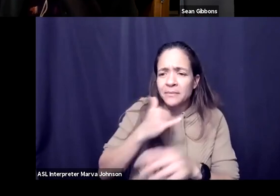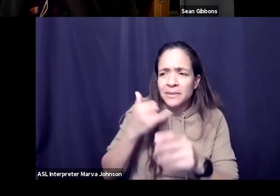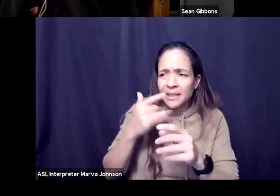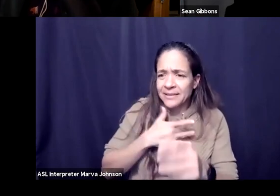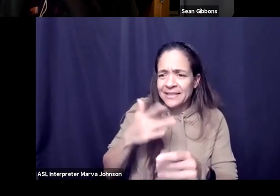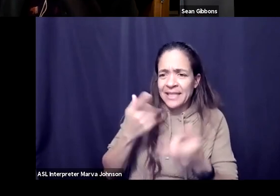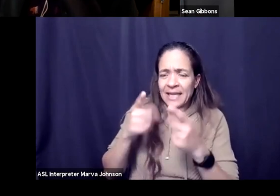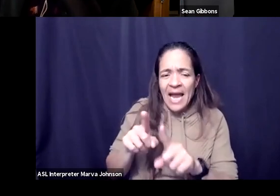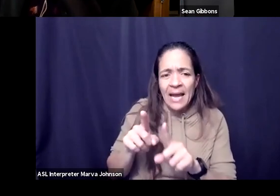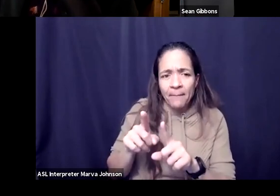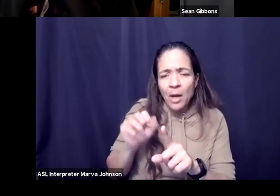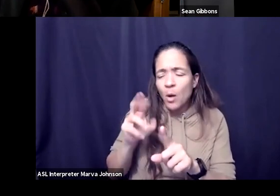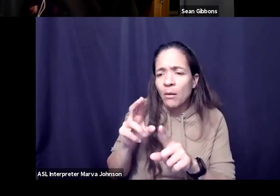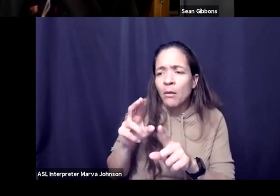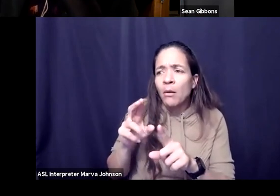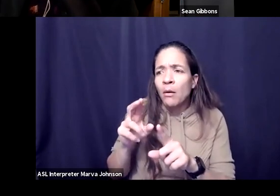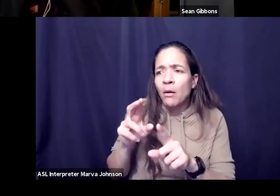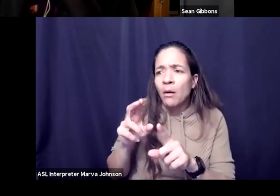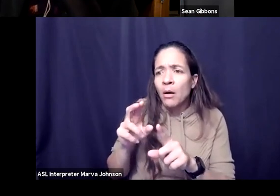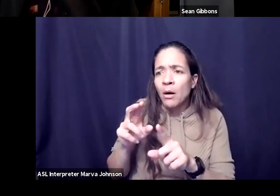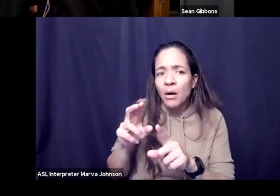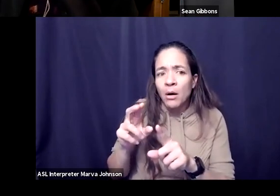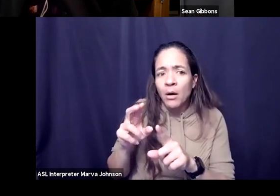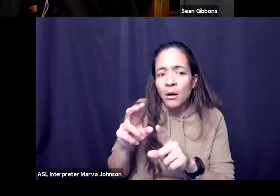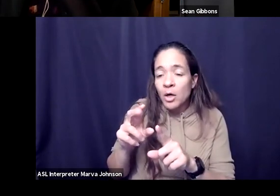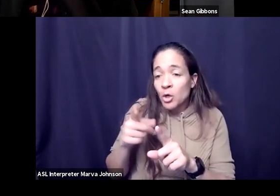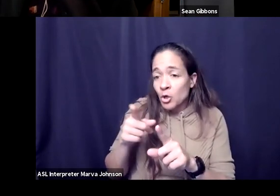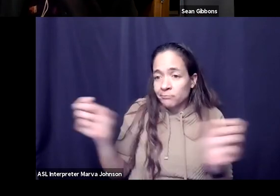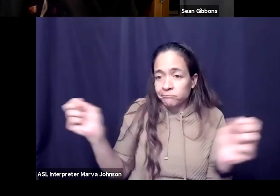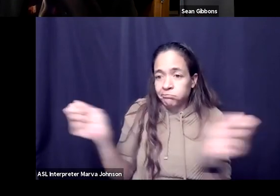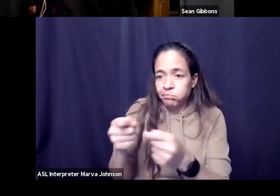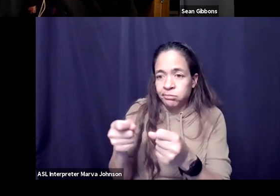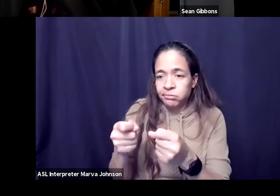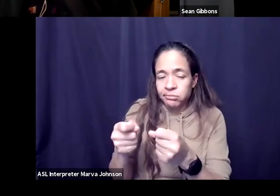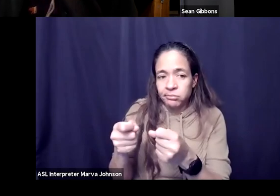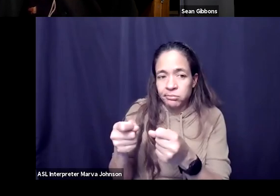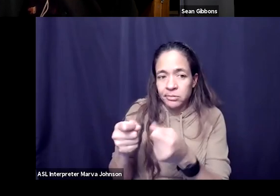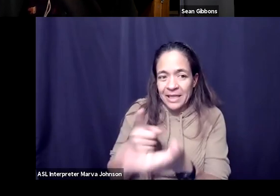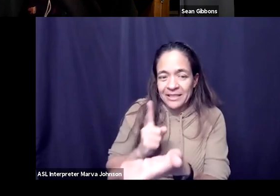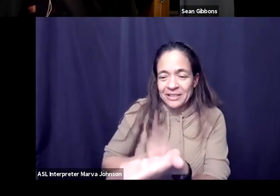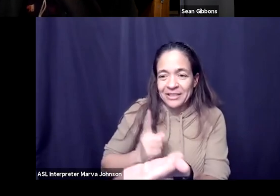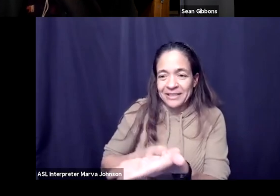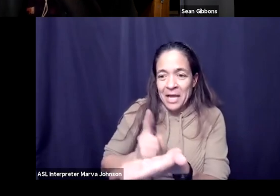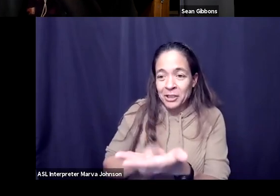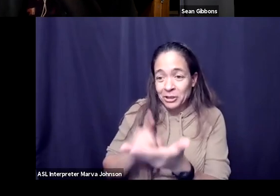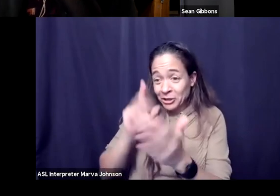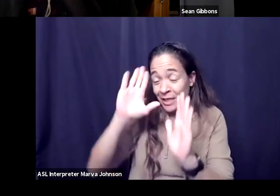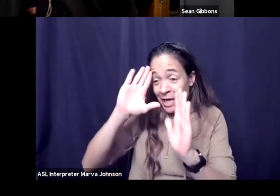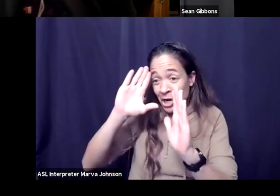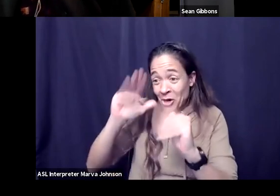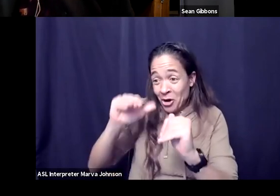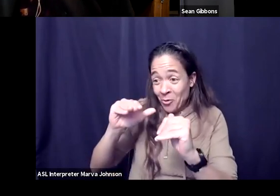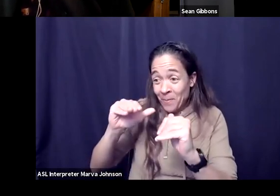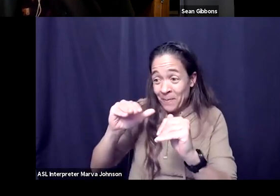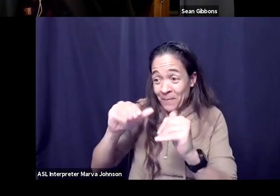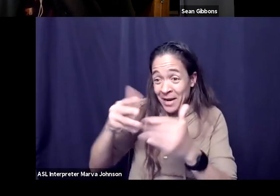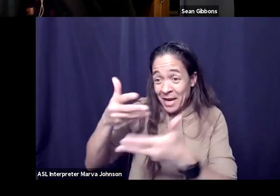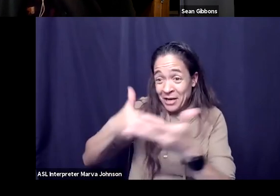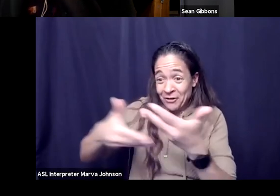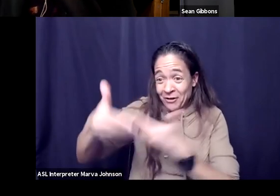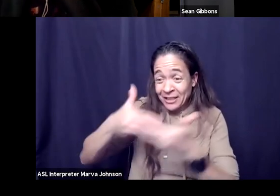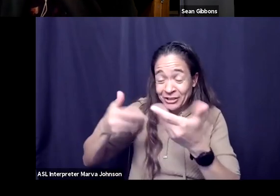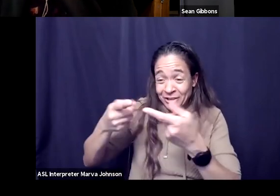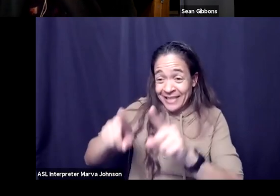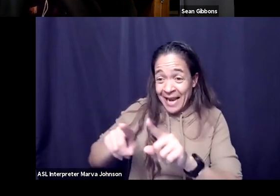is putting people in a in a watering hole of some sort putting people in a discussion space and hoping that interaction happens